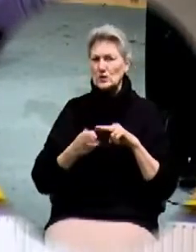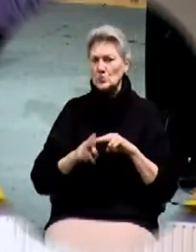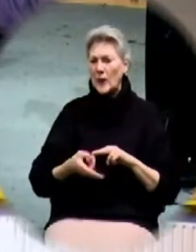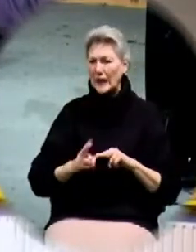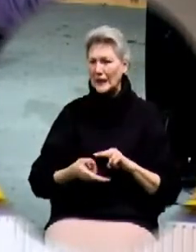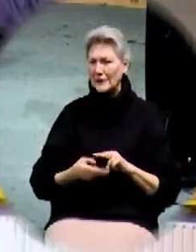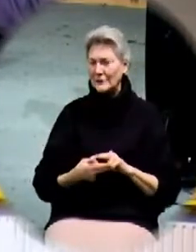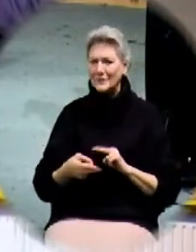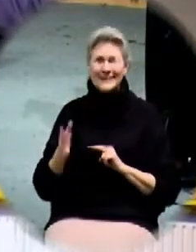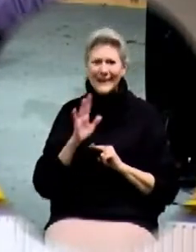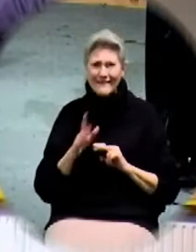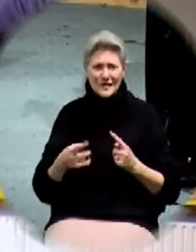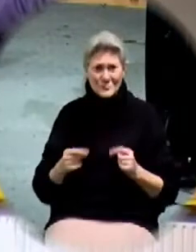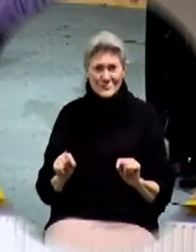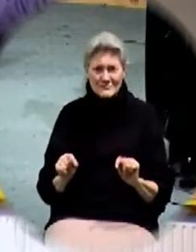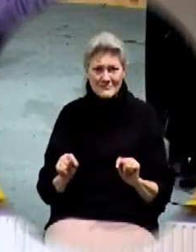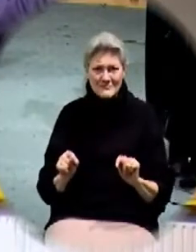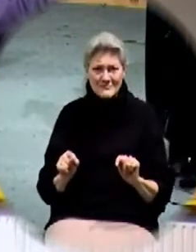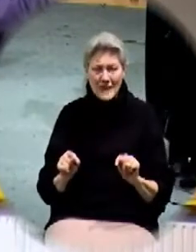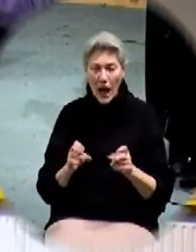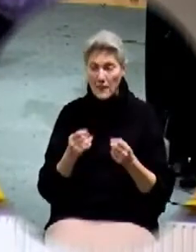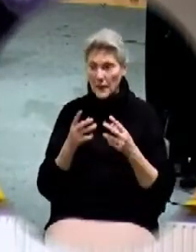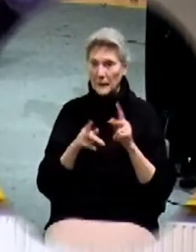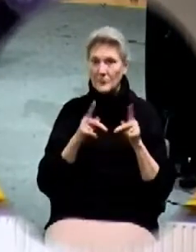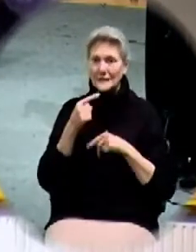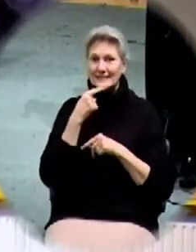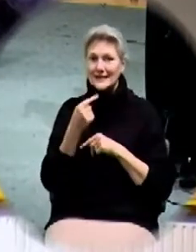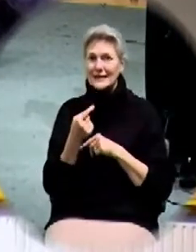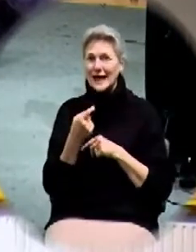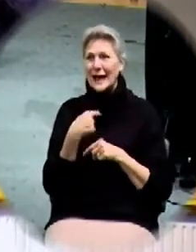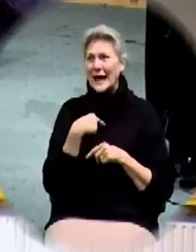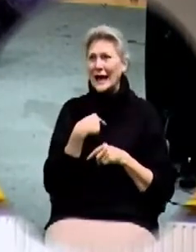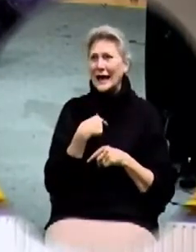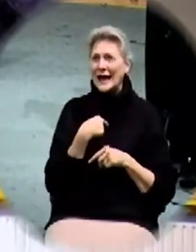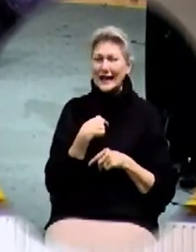And never do. How many people have said,